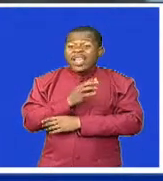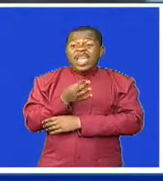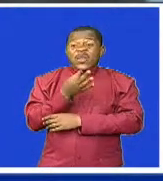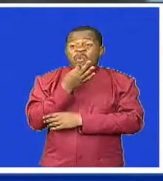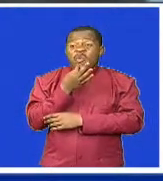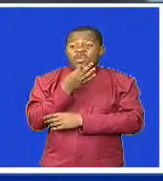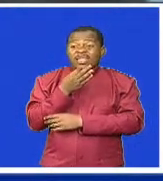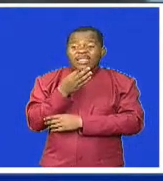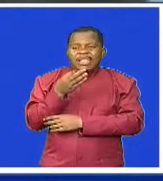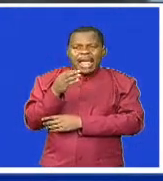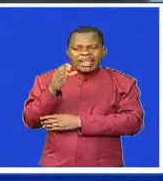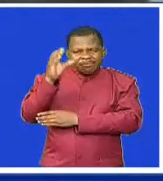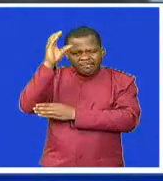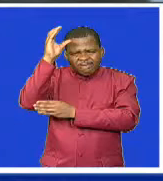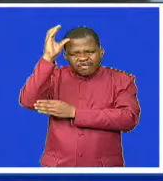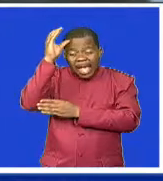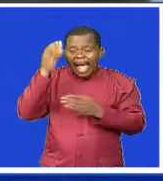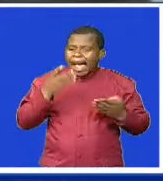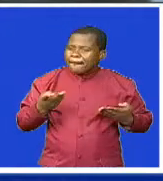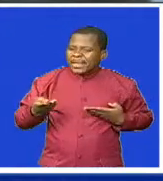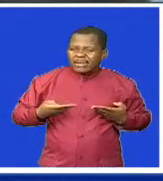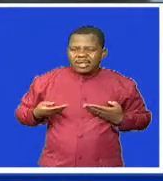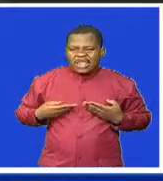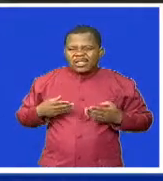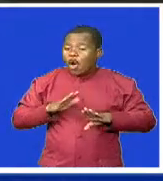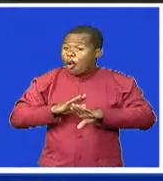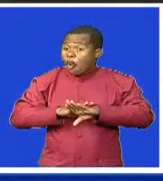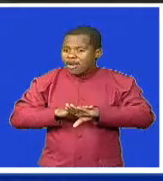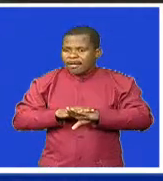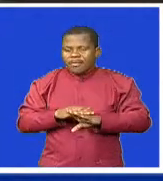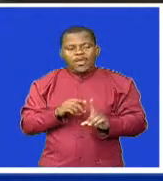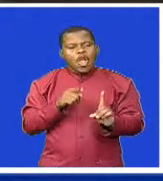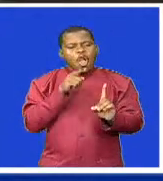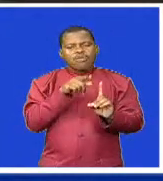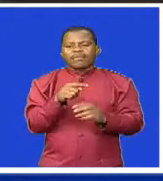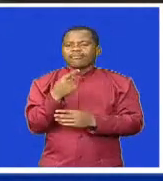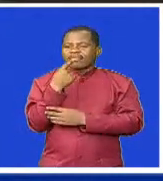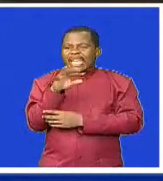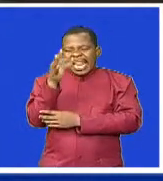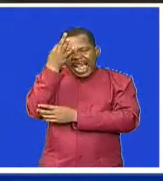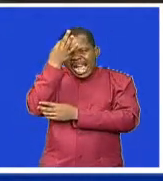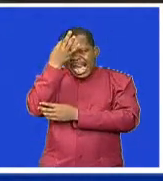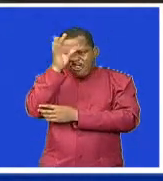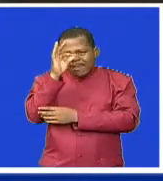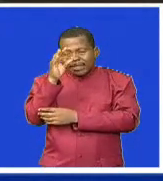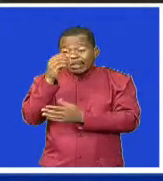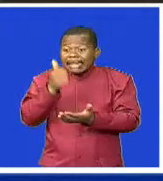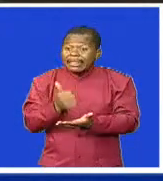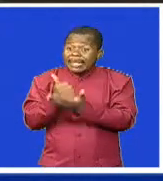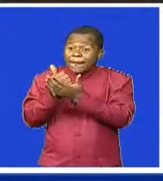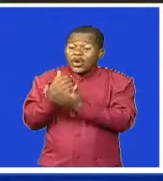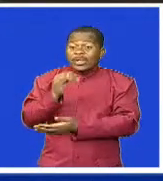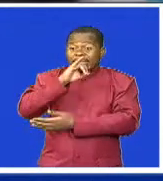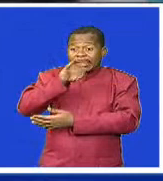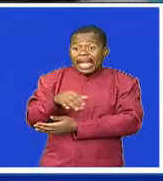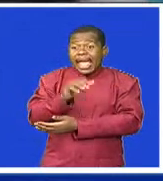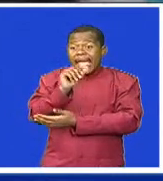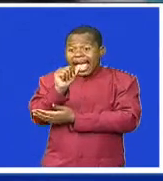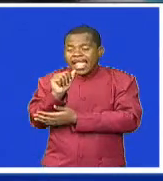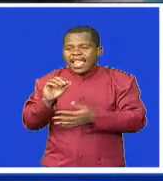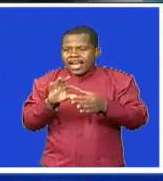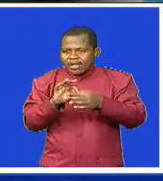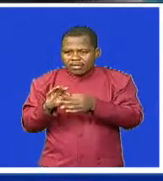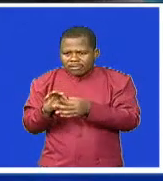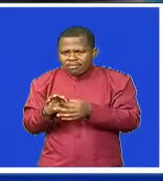says government supports JA and has shown this by its over 3 million emalangini contribution